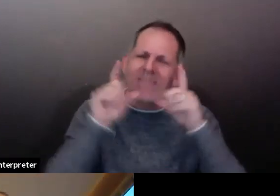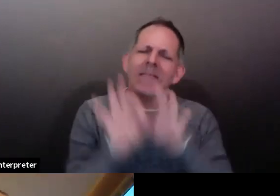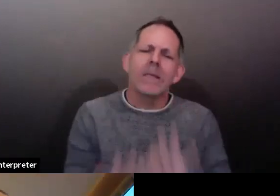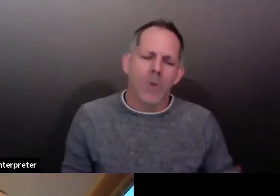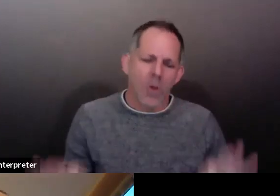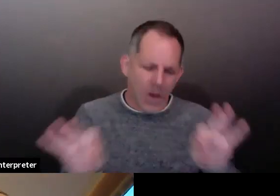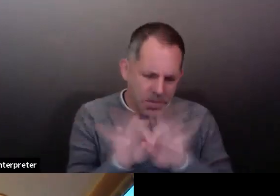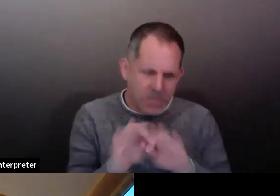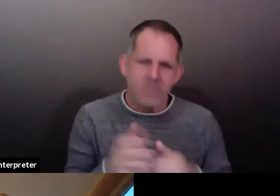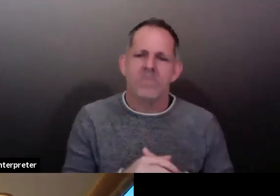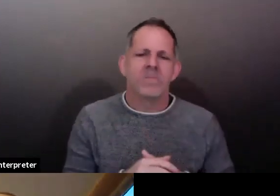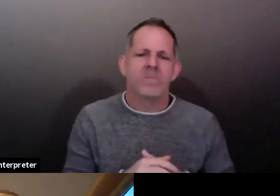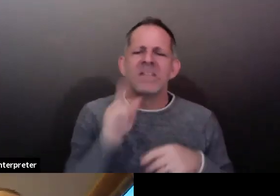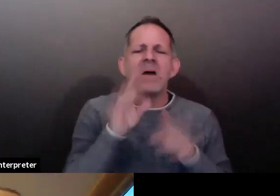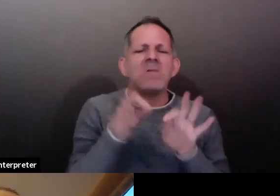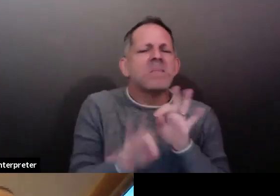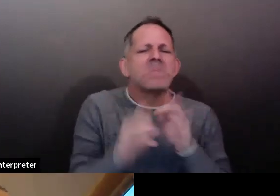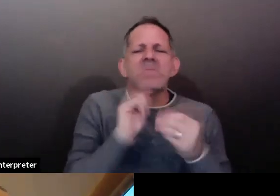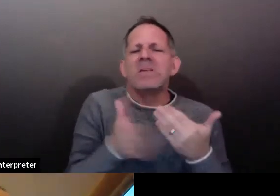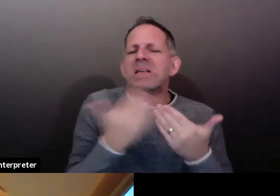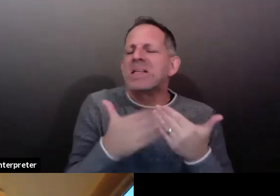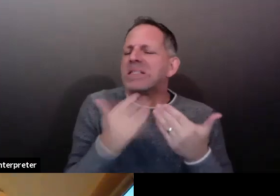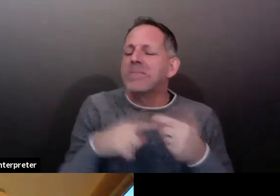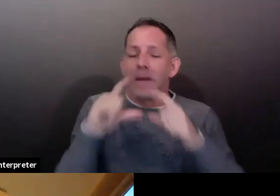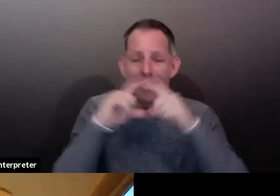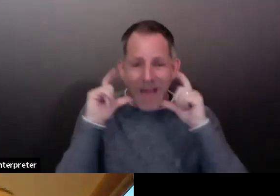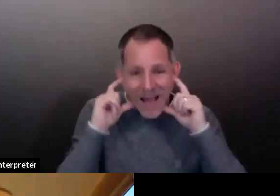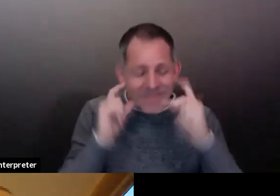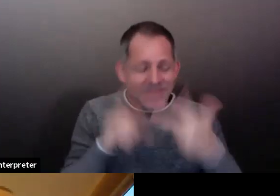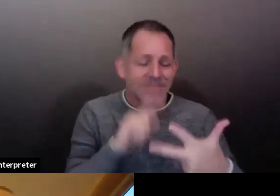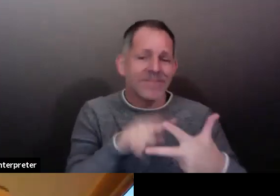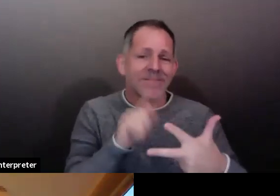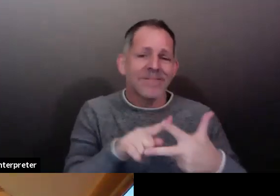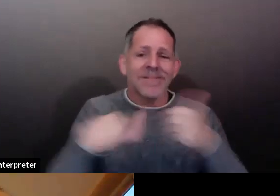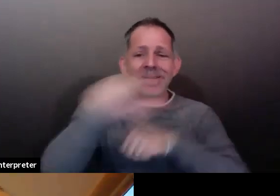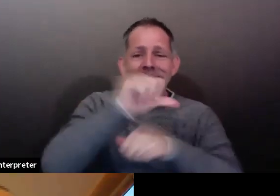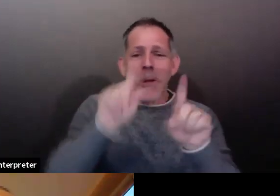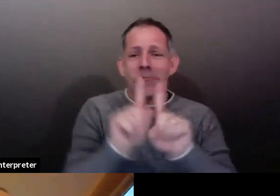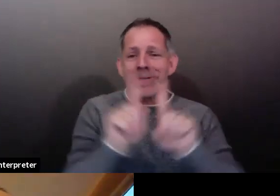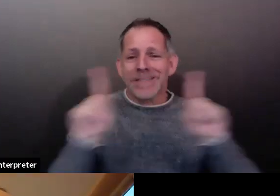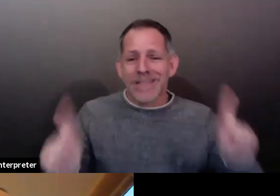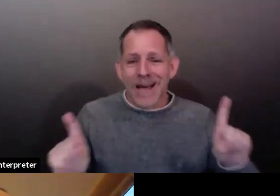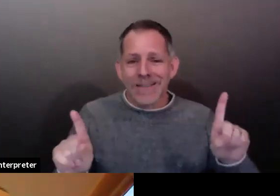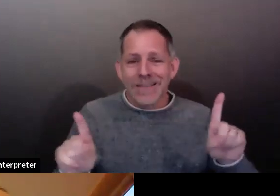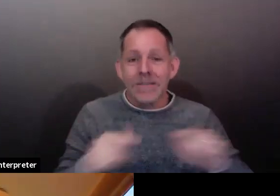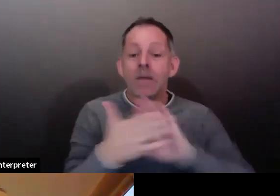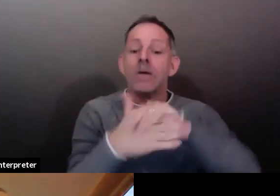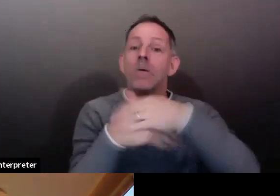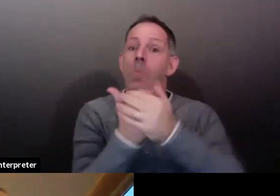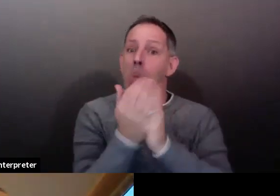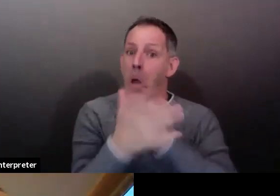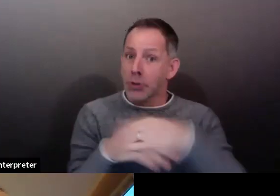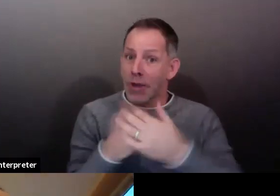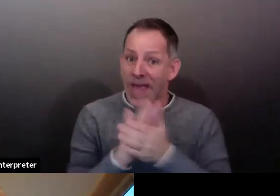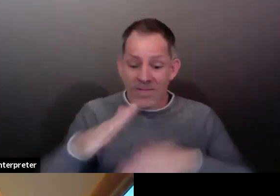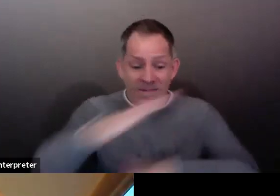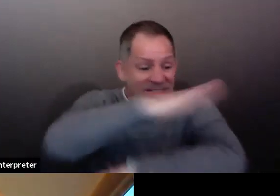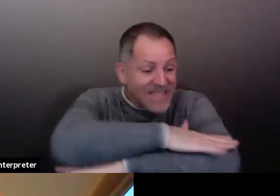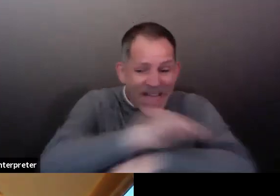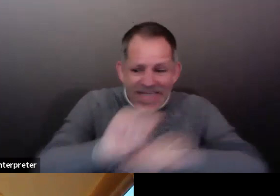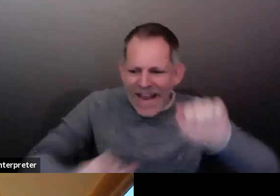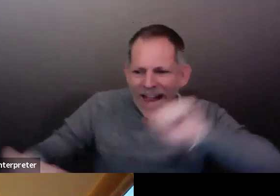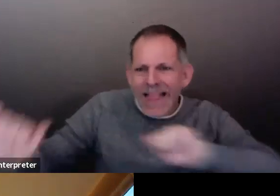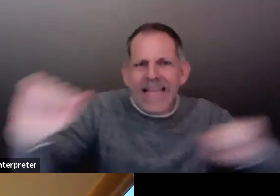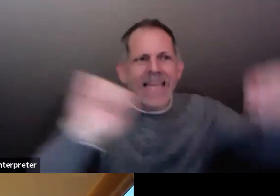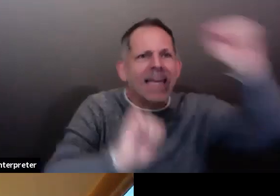frequent hand washing, frequent cleaning of or sanitizing of frequently touched surfaces.